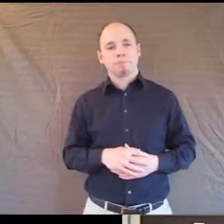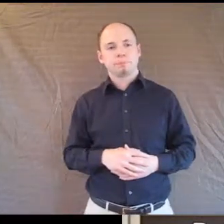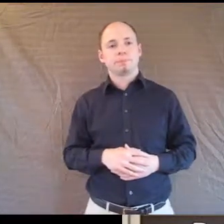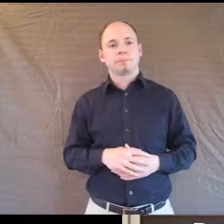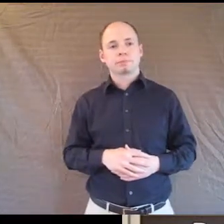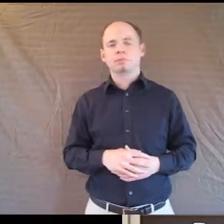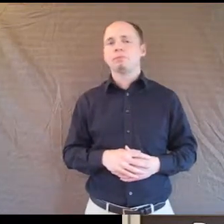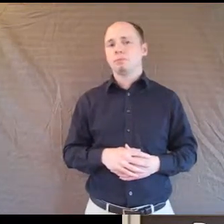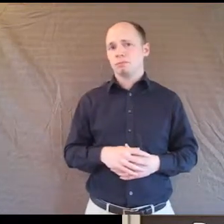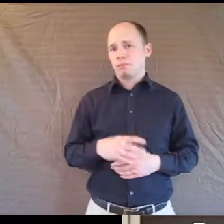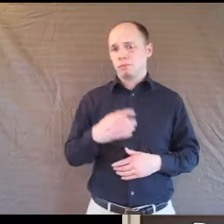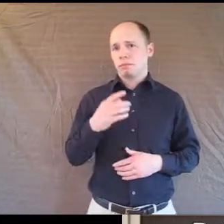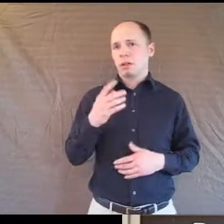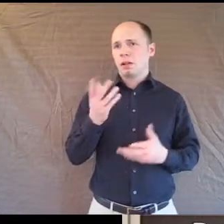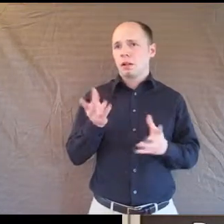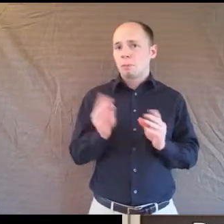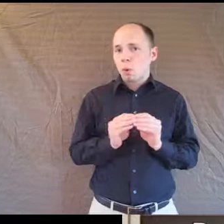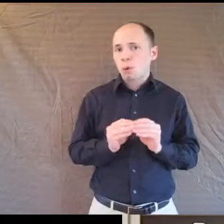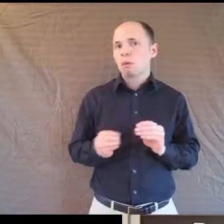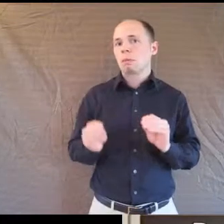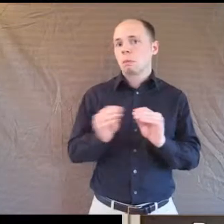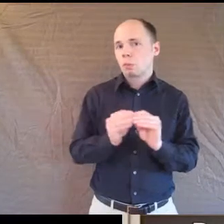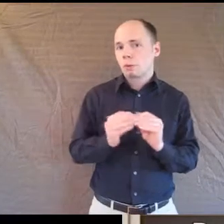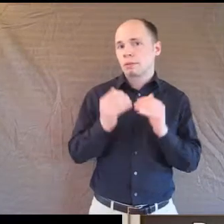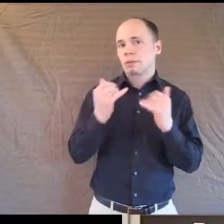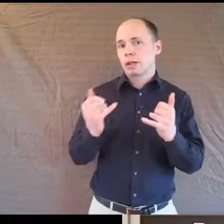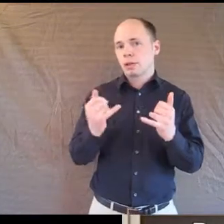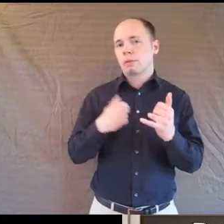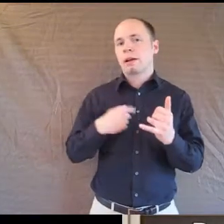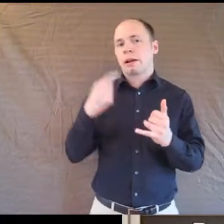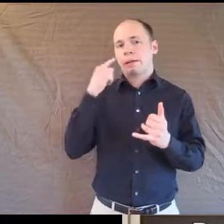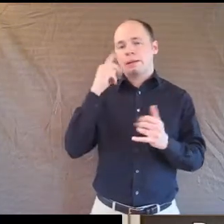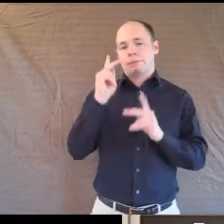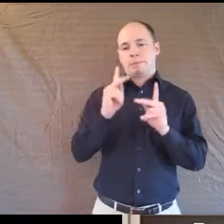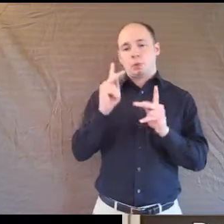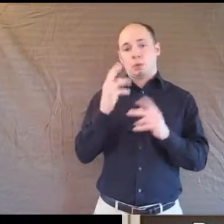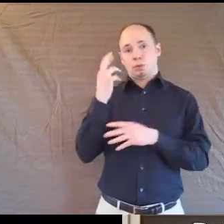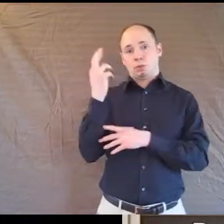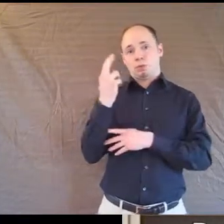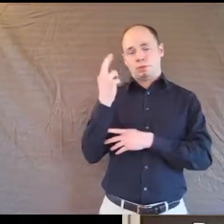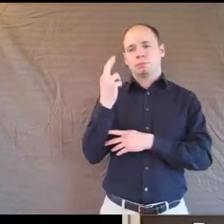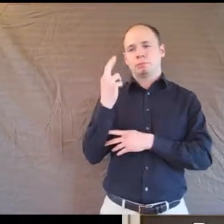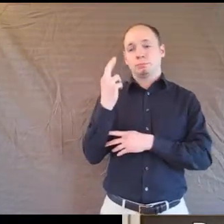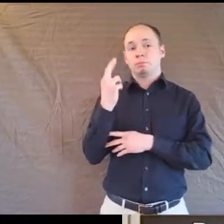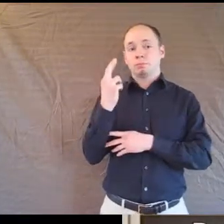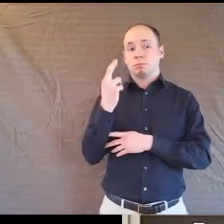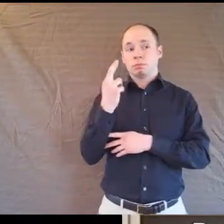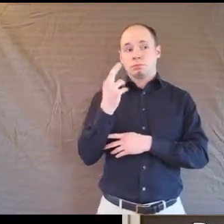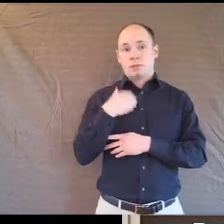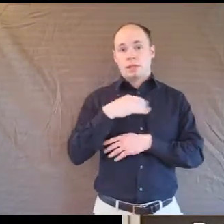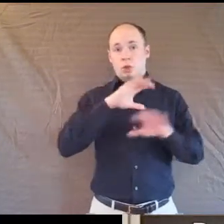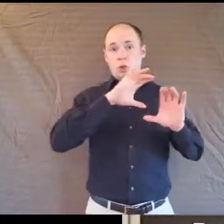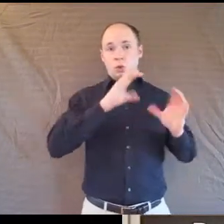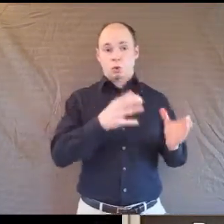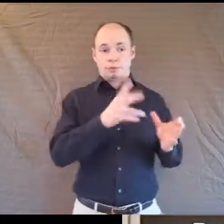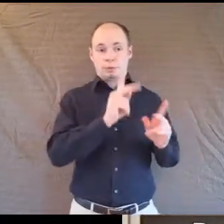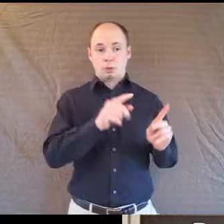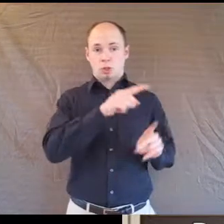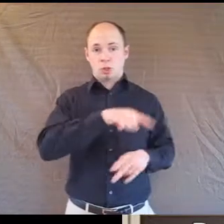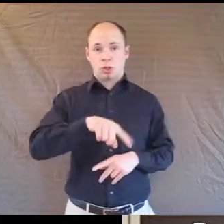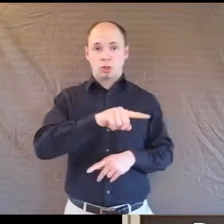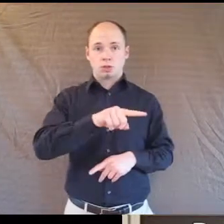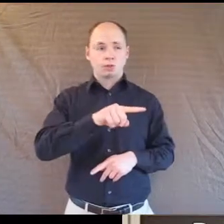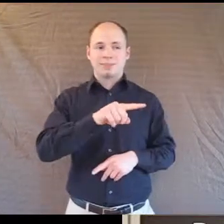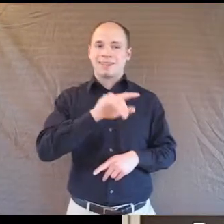more and more I think it's being recognized that for some people that is